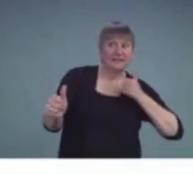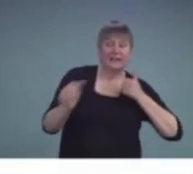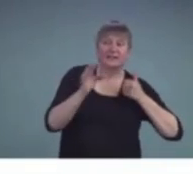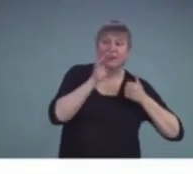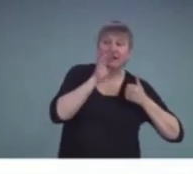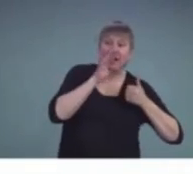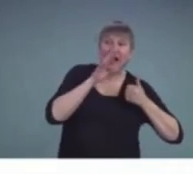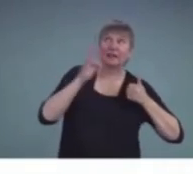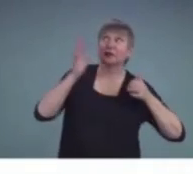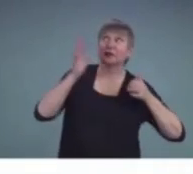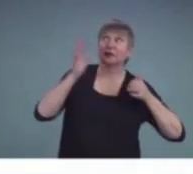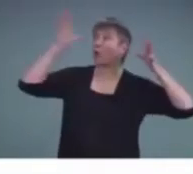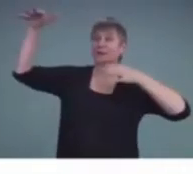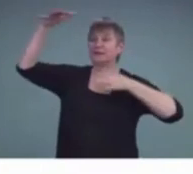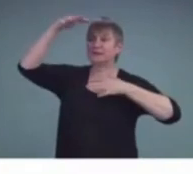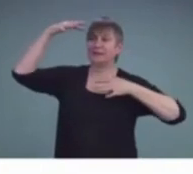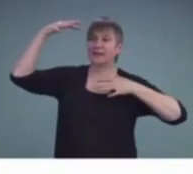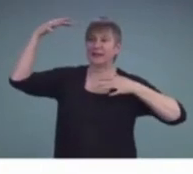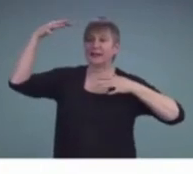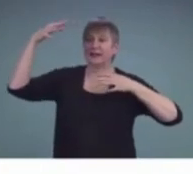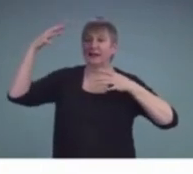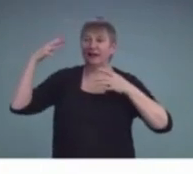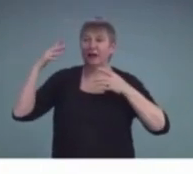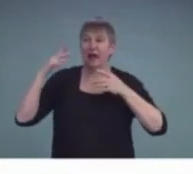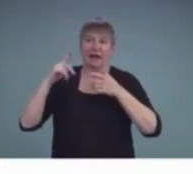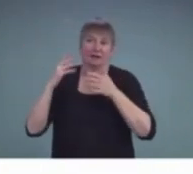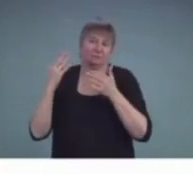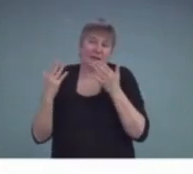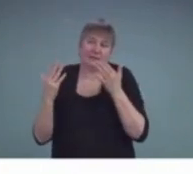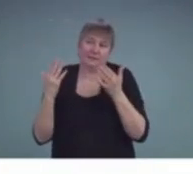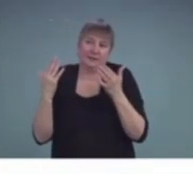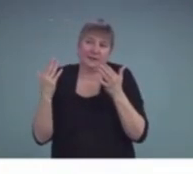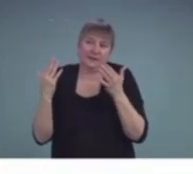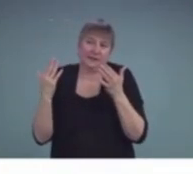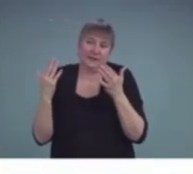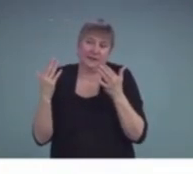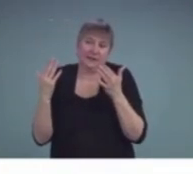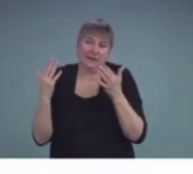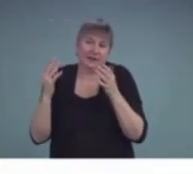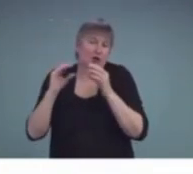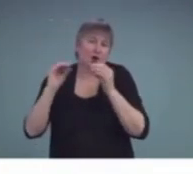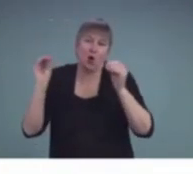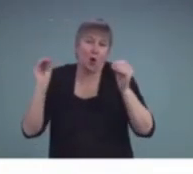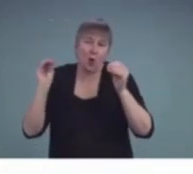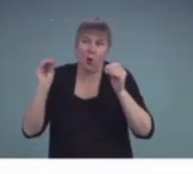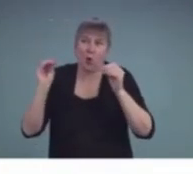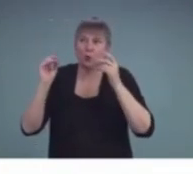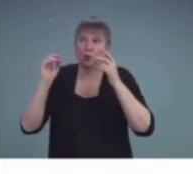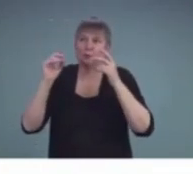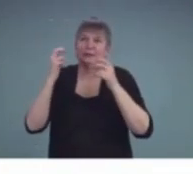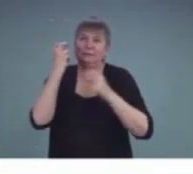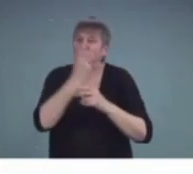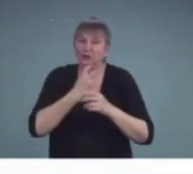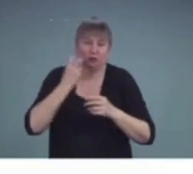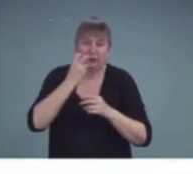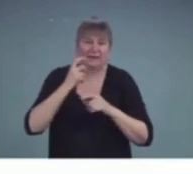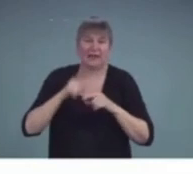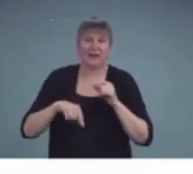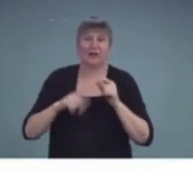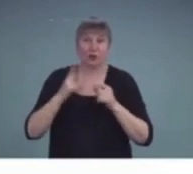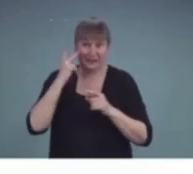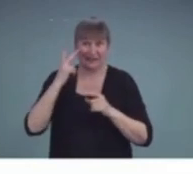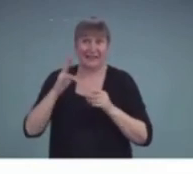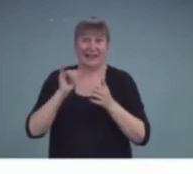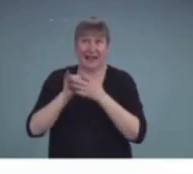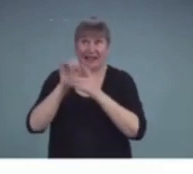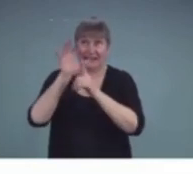and either auditory and visual or no auditory input, so no speech reading, you can see how his scores of